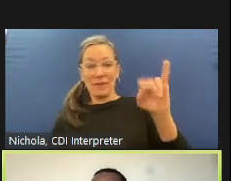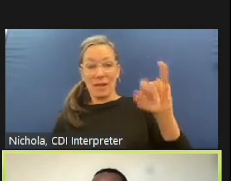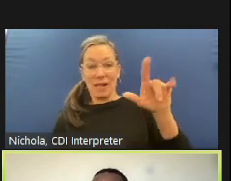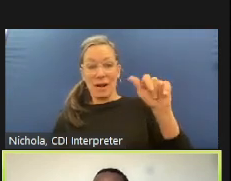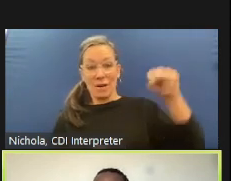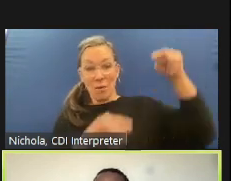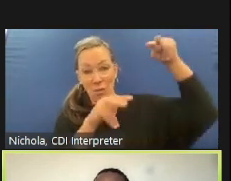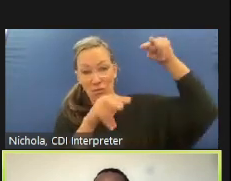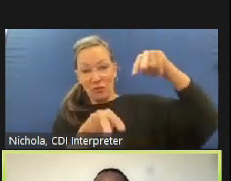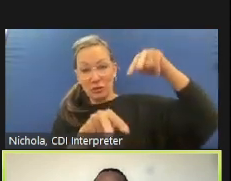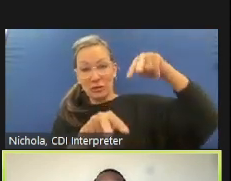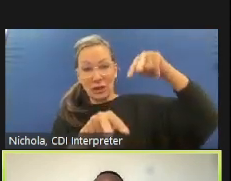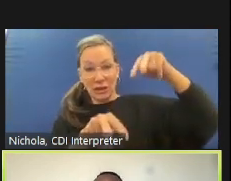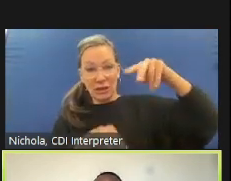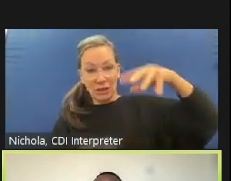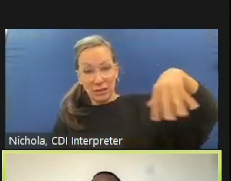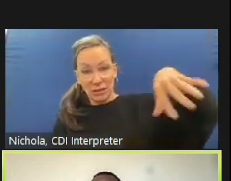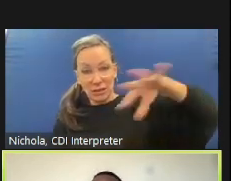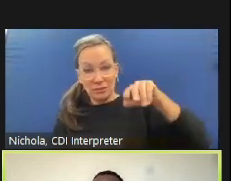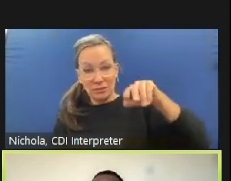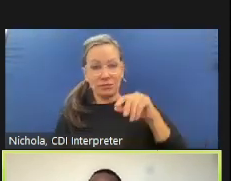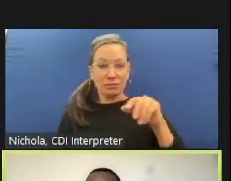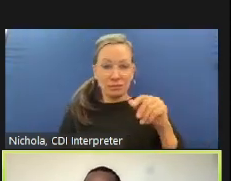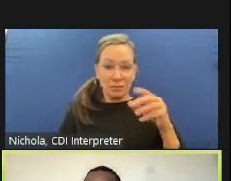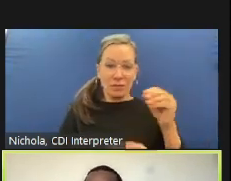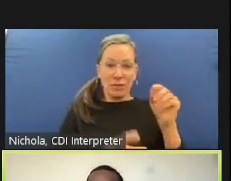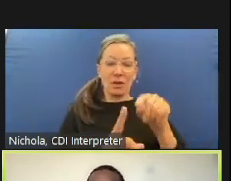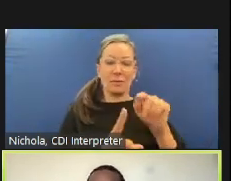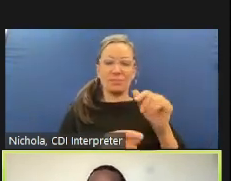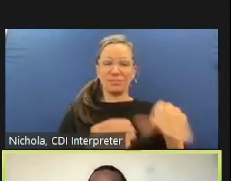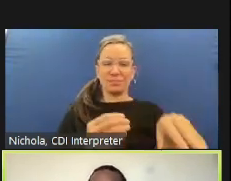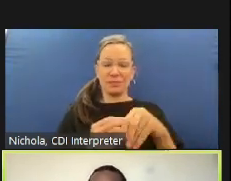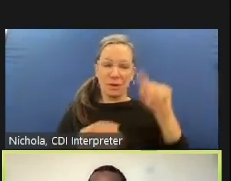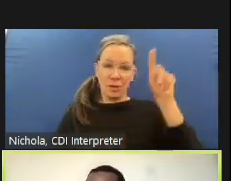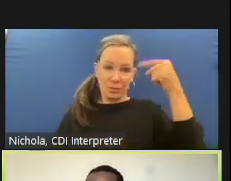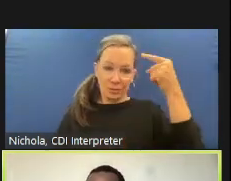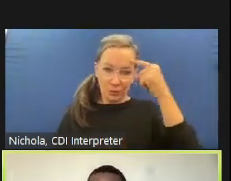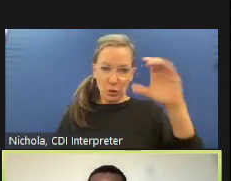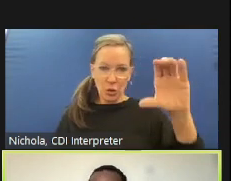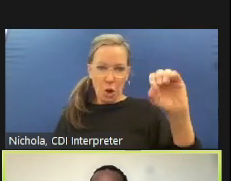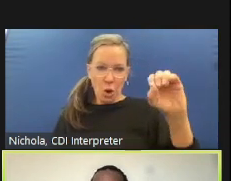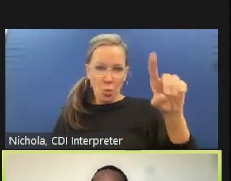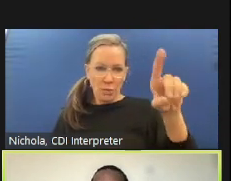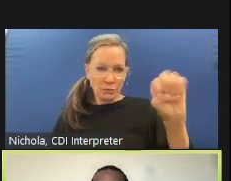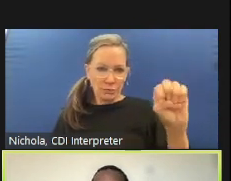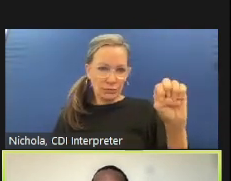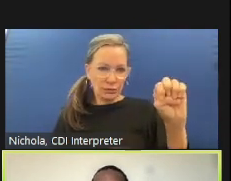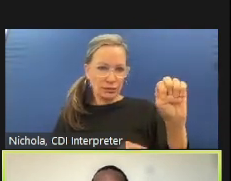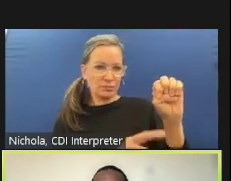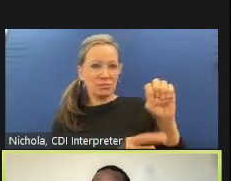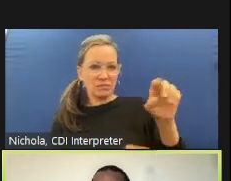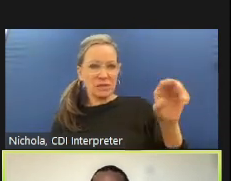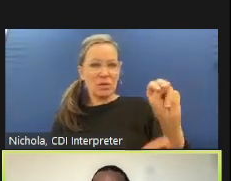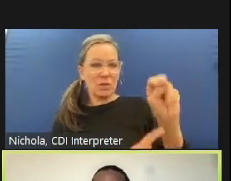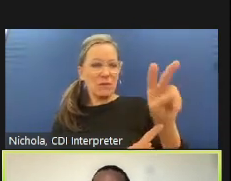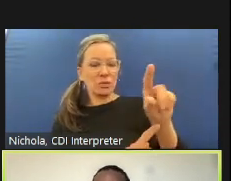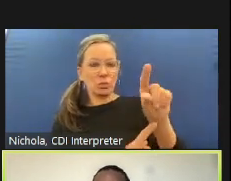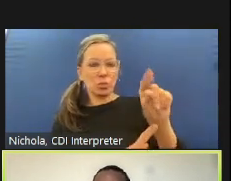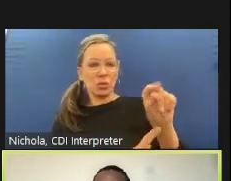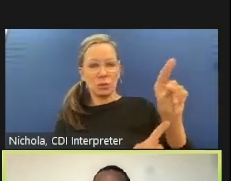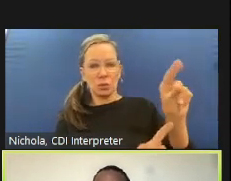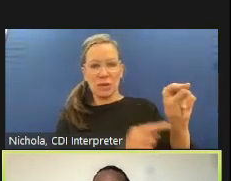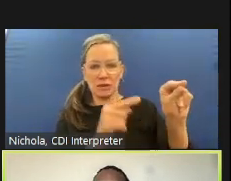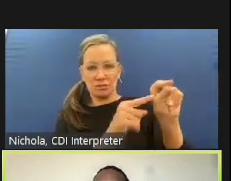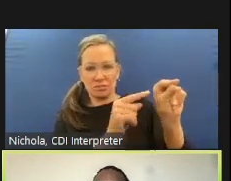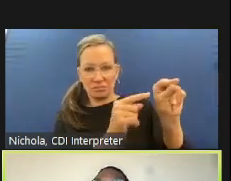state laws of california in november 2020 so this is again it's in the law there are counties